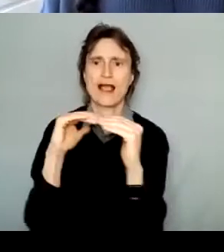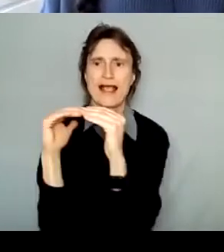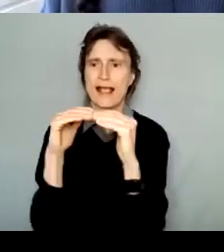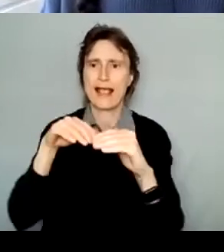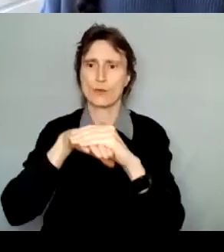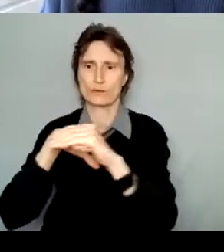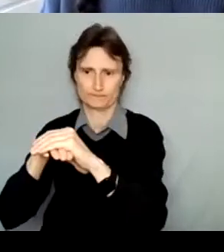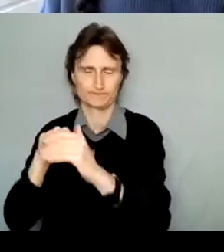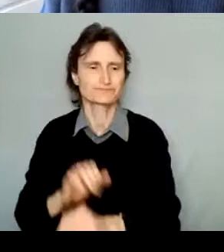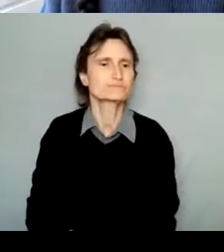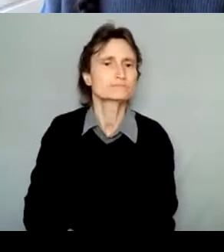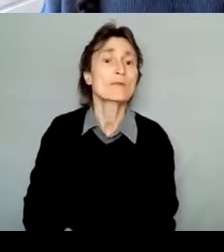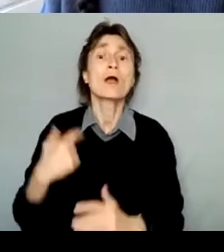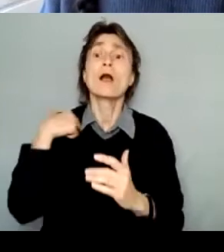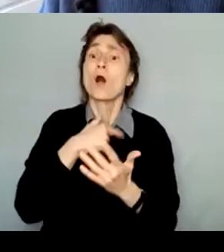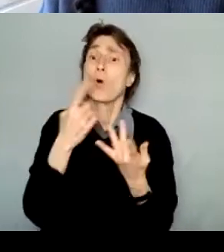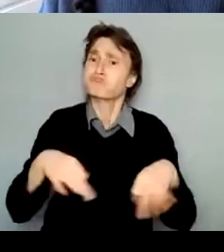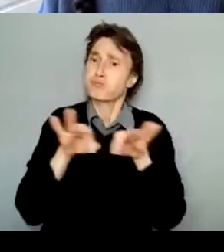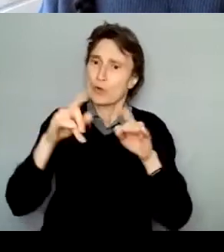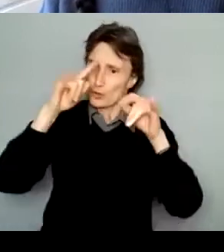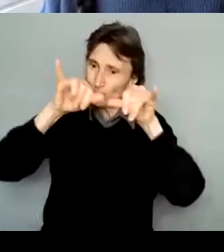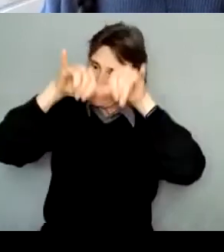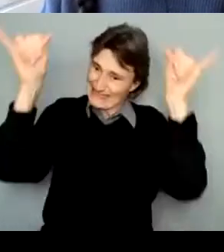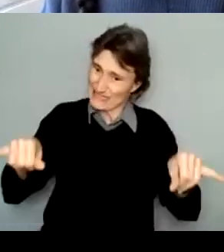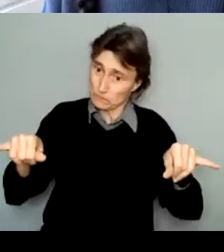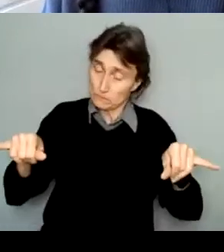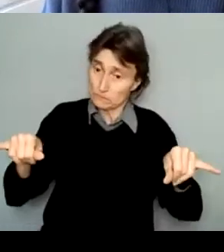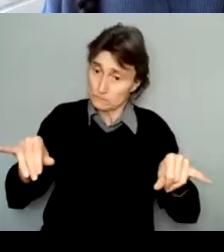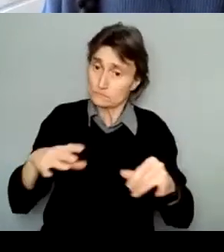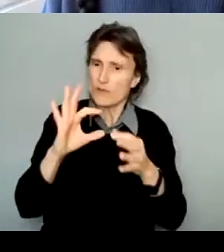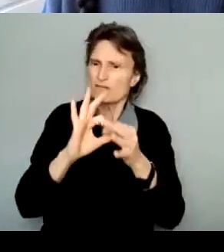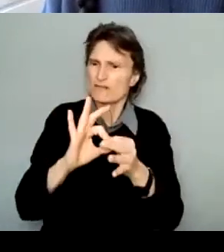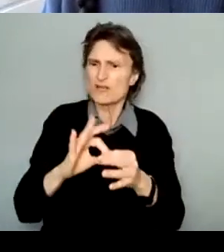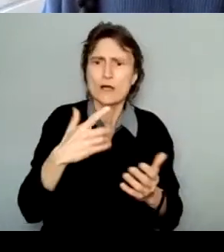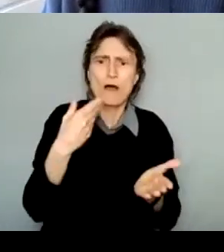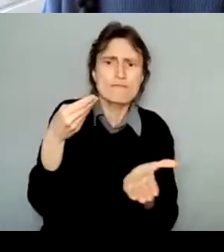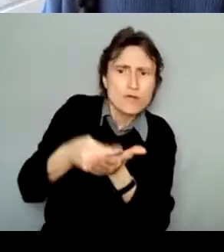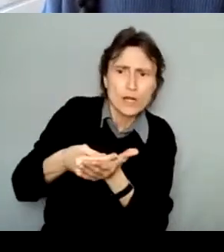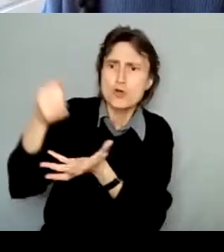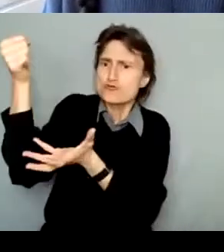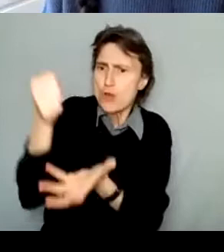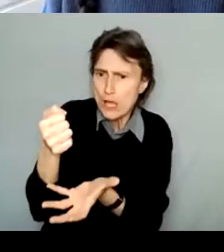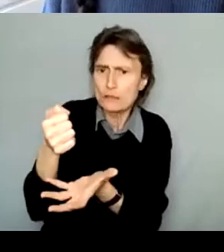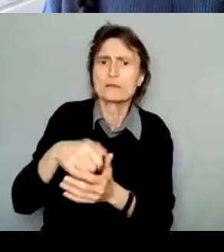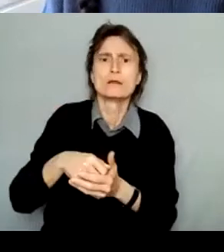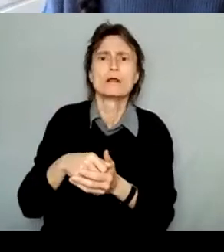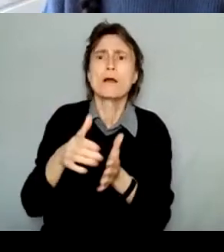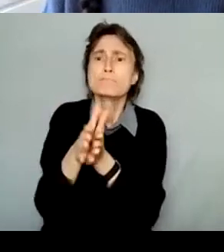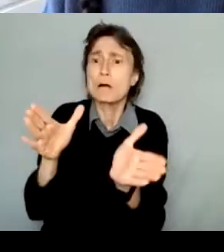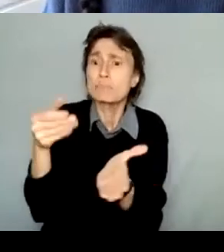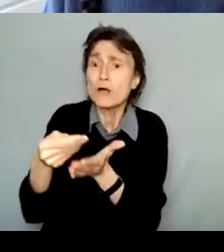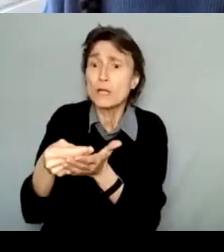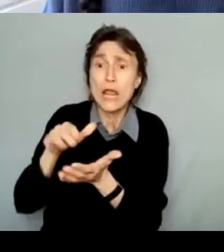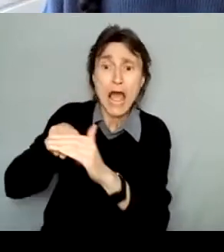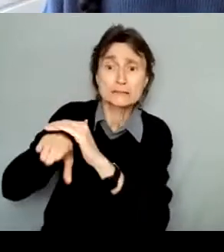It's important to acknowledge that systems like granting and public funding are usually designed in a one-size-fits-all way, meaning that they're